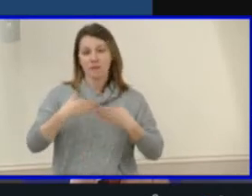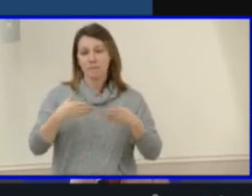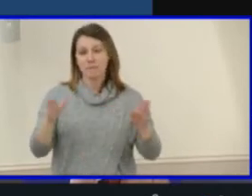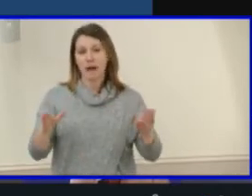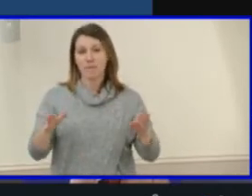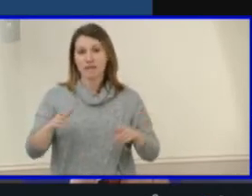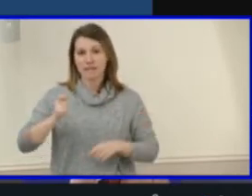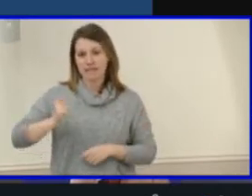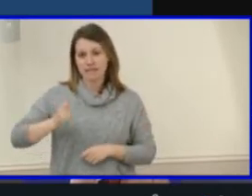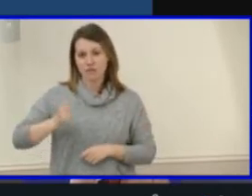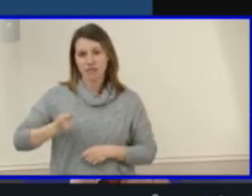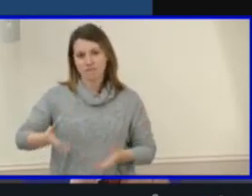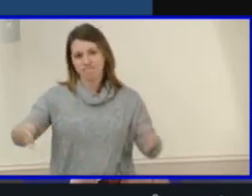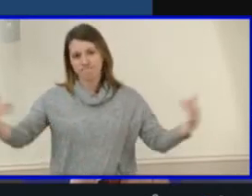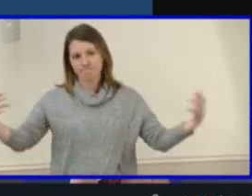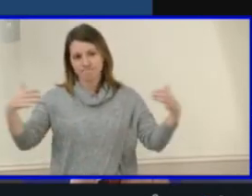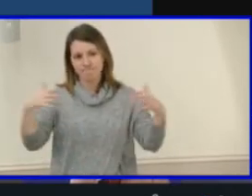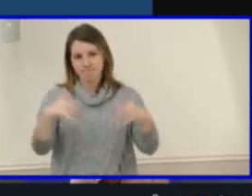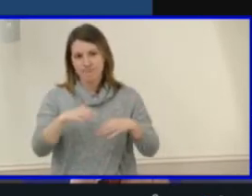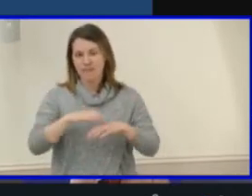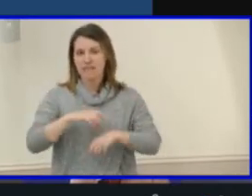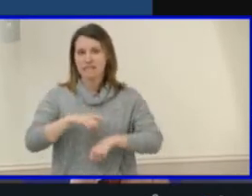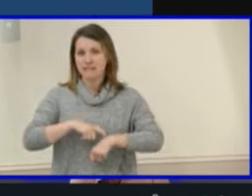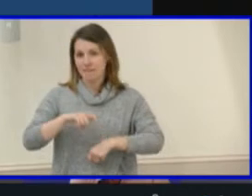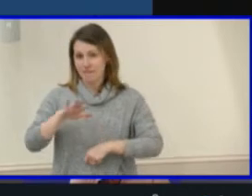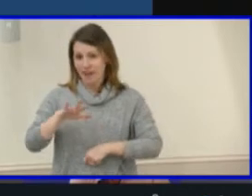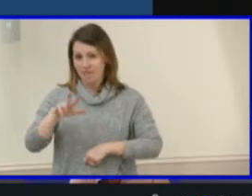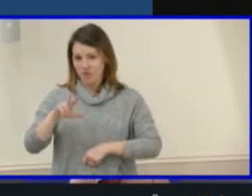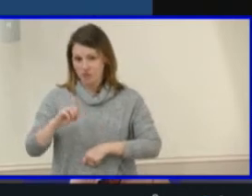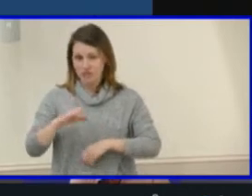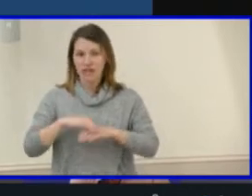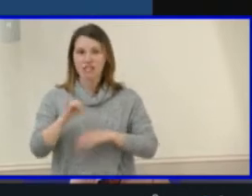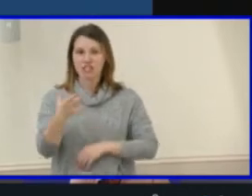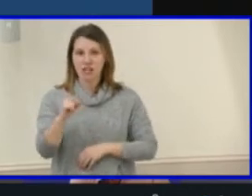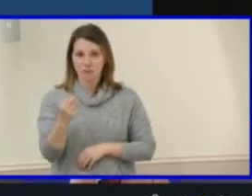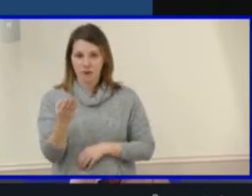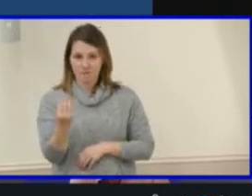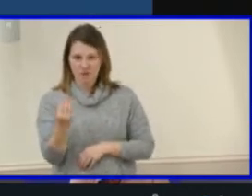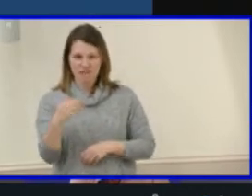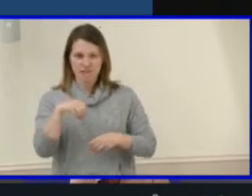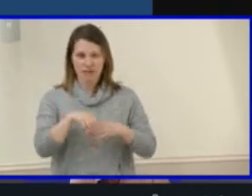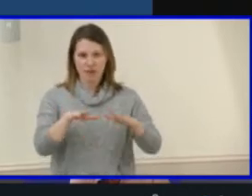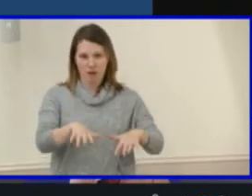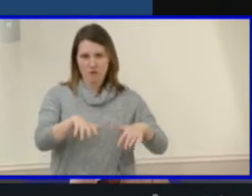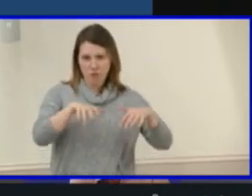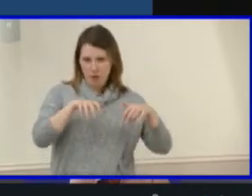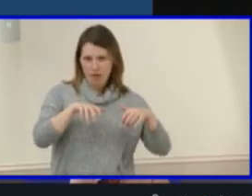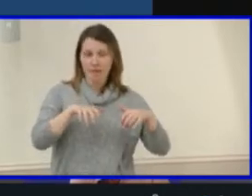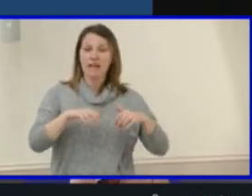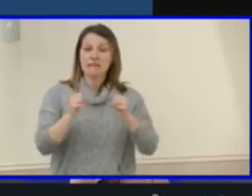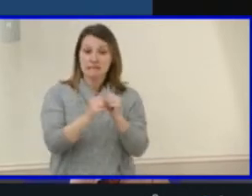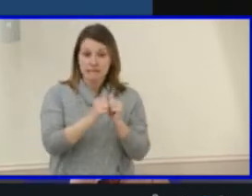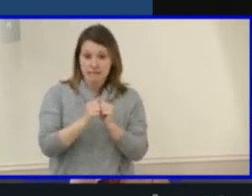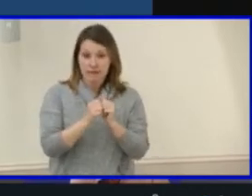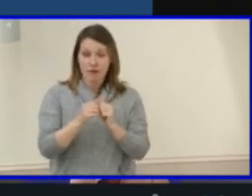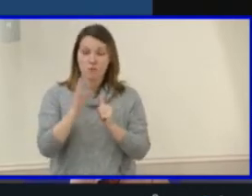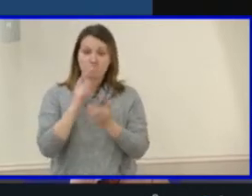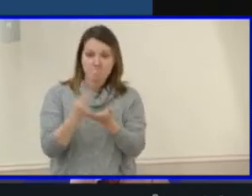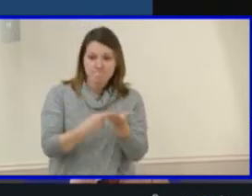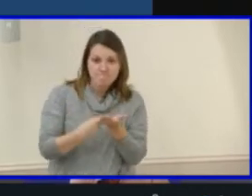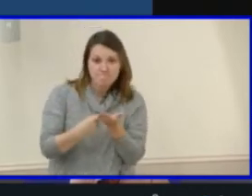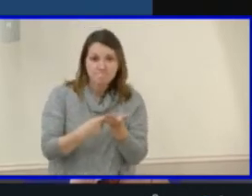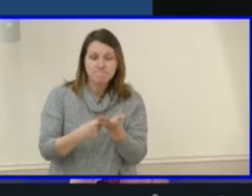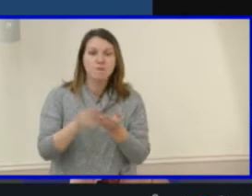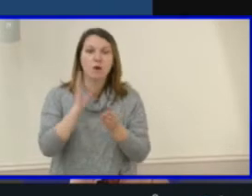Newbridge Learning Center Auditorium on January 14th to gather public input on the plan revisions, and staff will be seeking